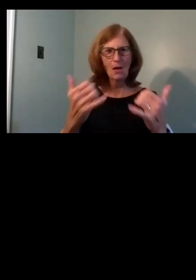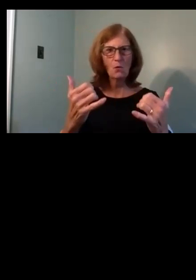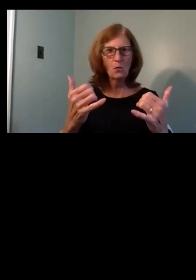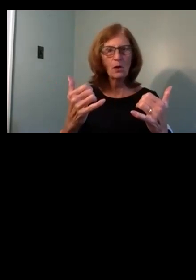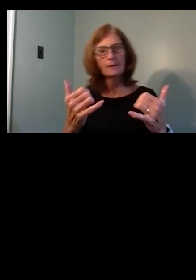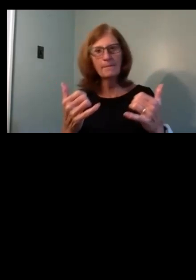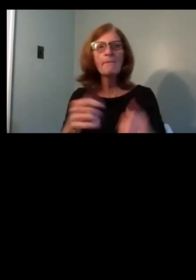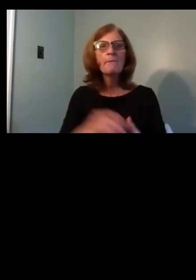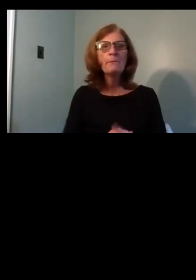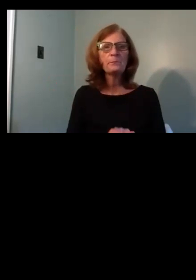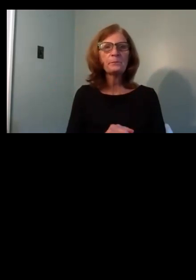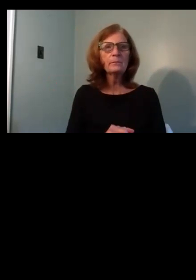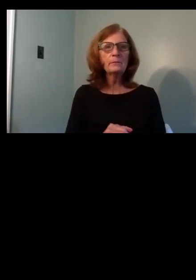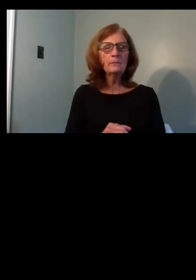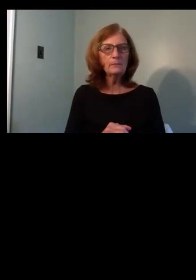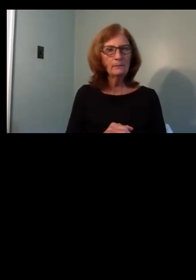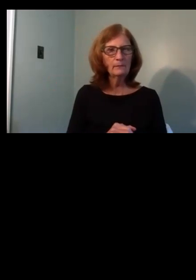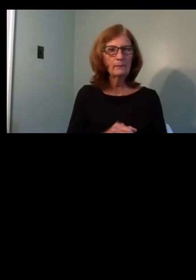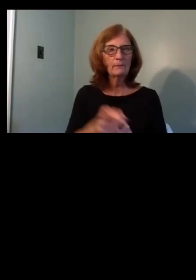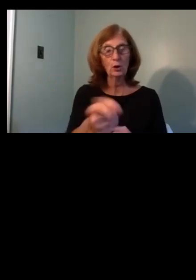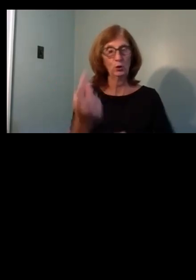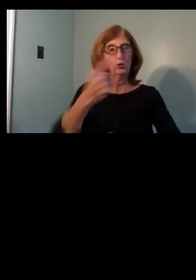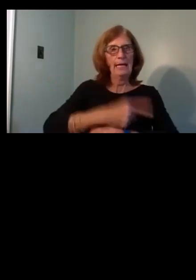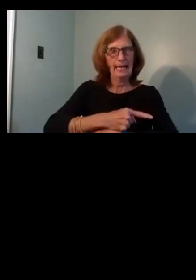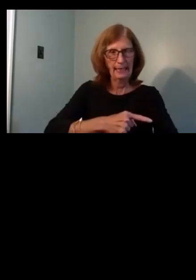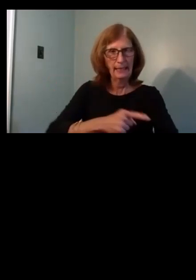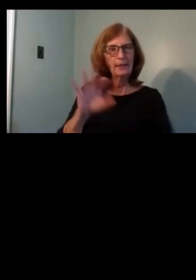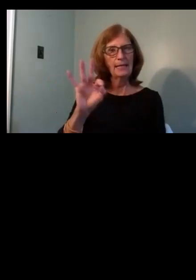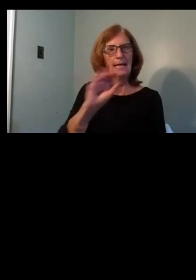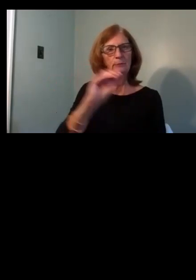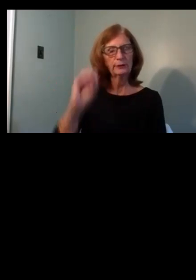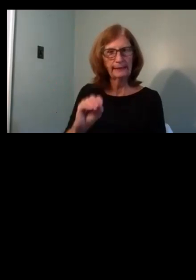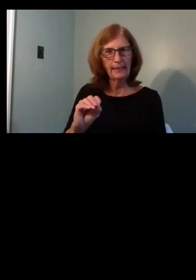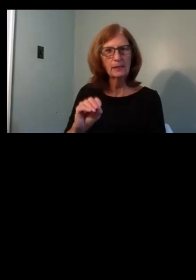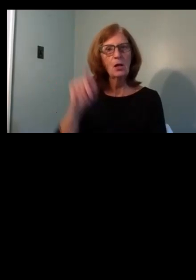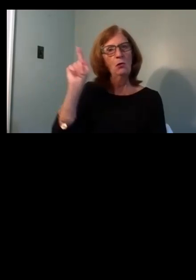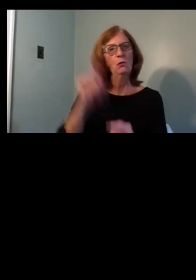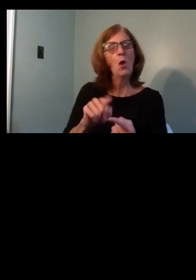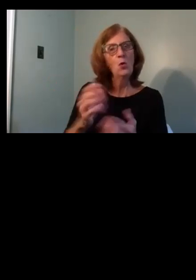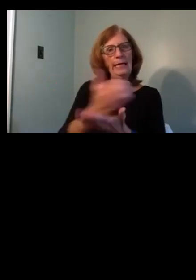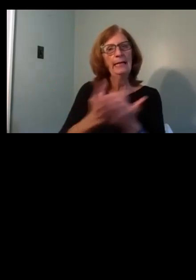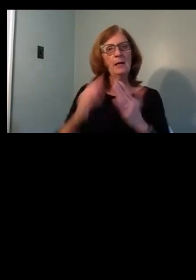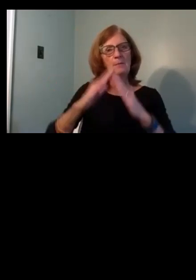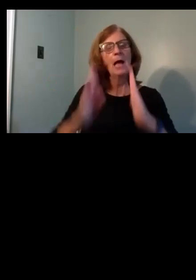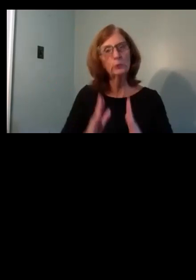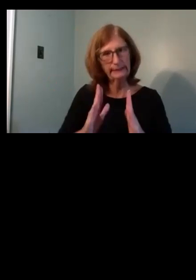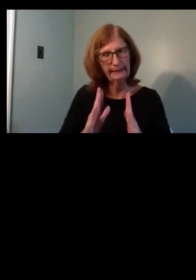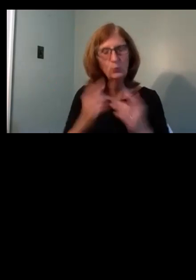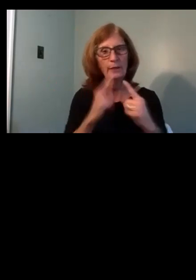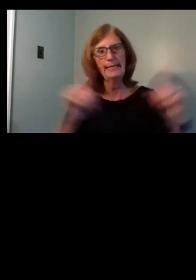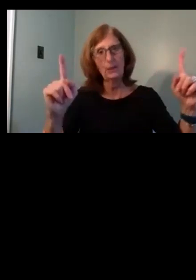today the 9% LIHTC low income housing tax credit awards were announced for the city